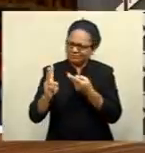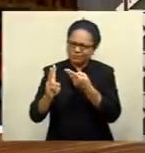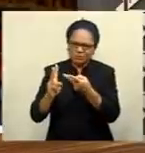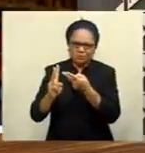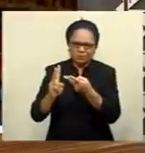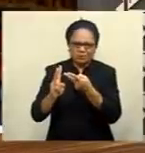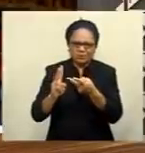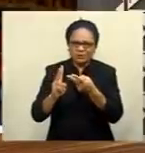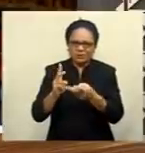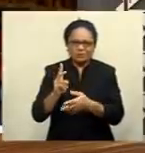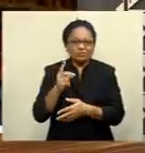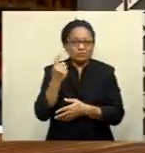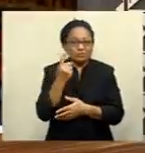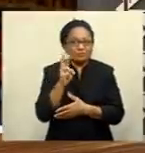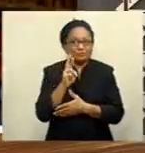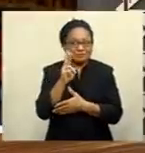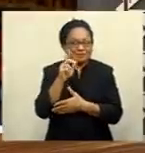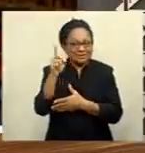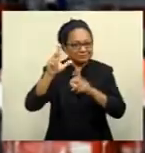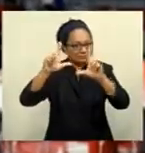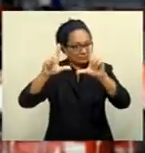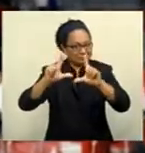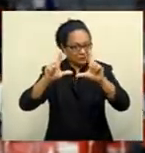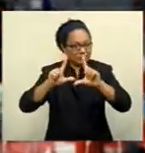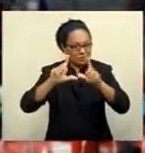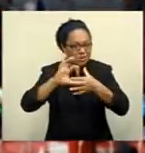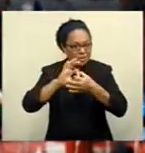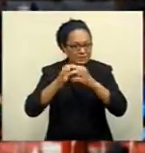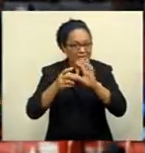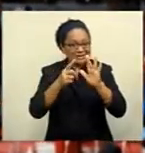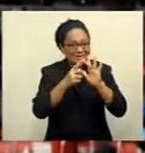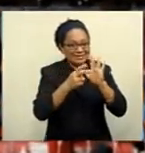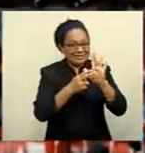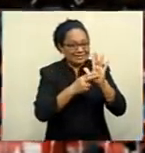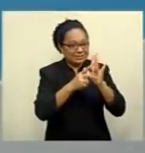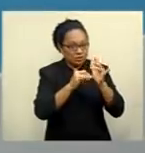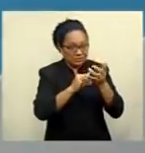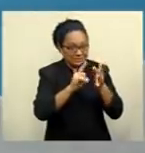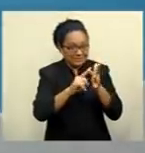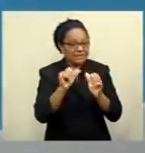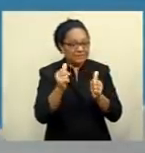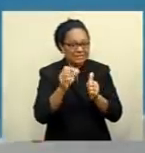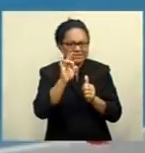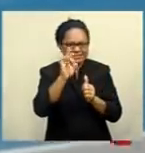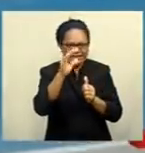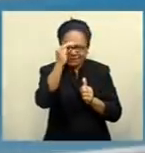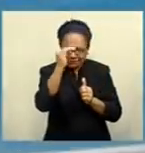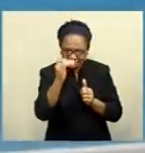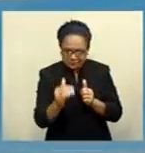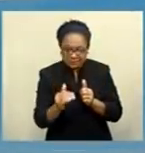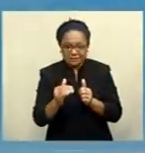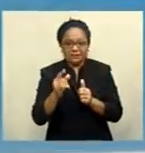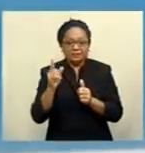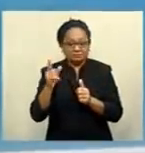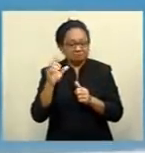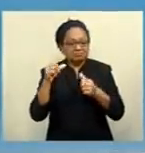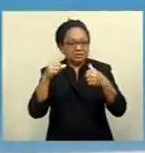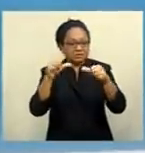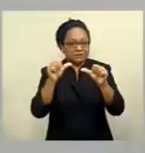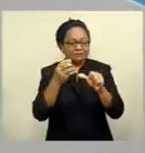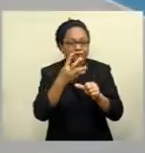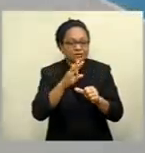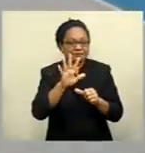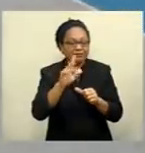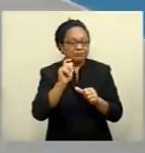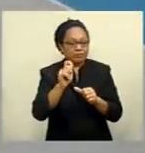Fiji's two representatives at the Tokyo Games. Inosimathia finished the 10th training season best of 42.55 meters